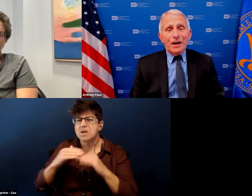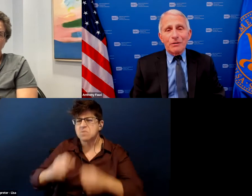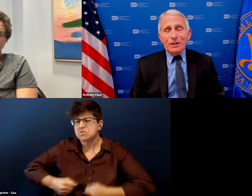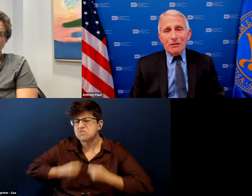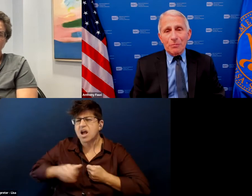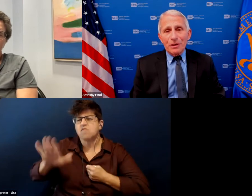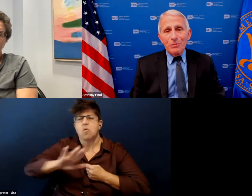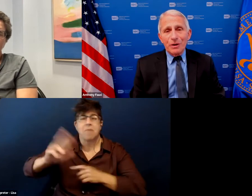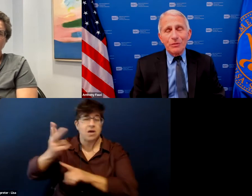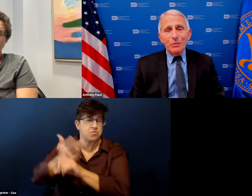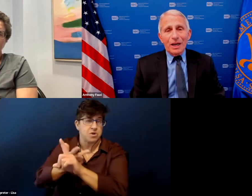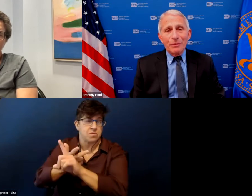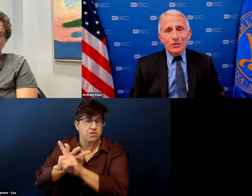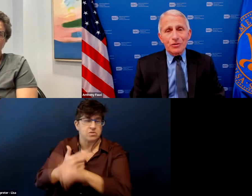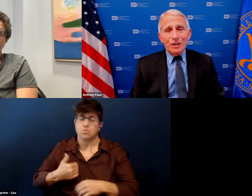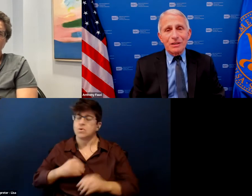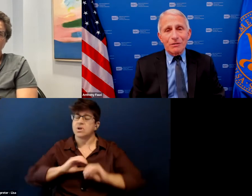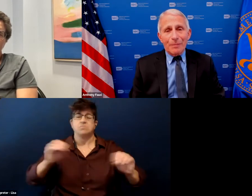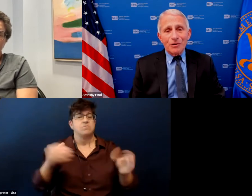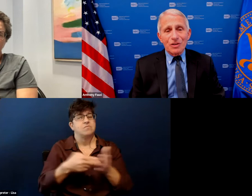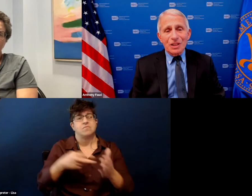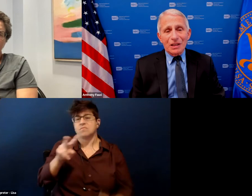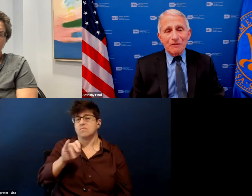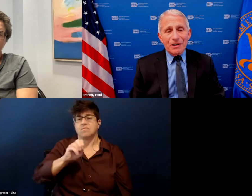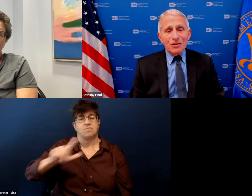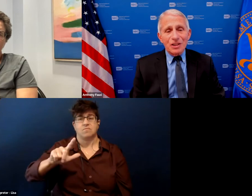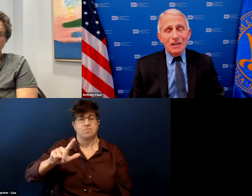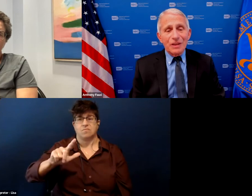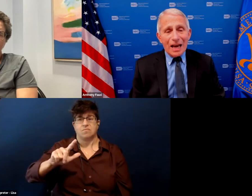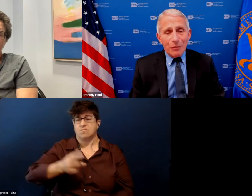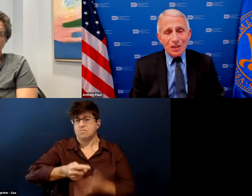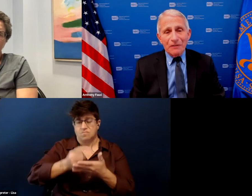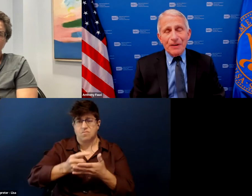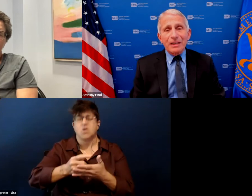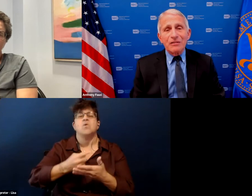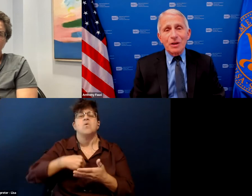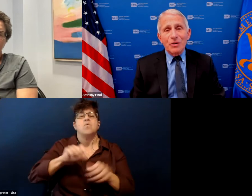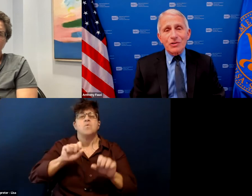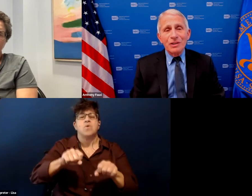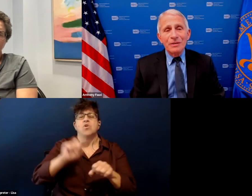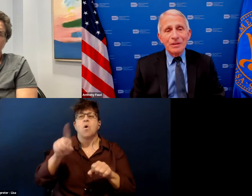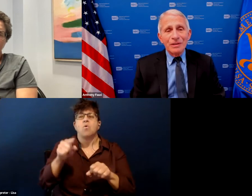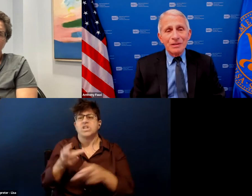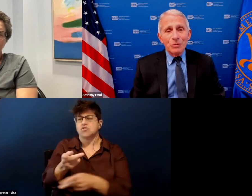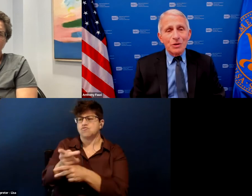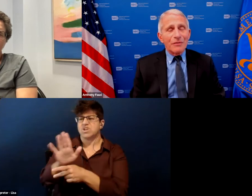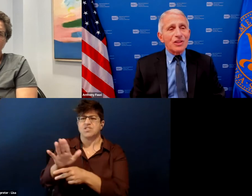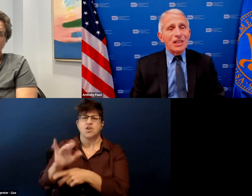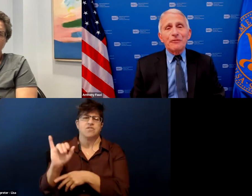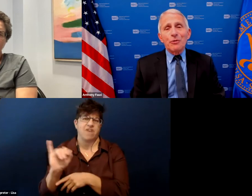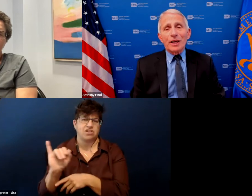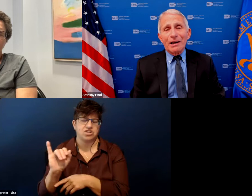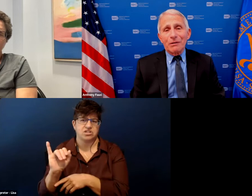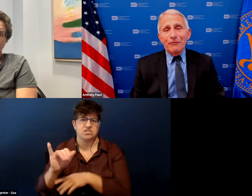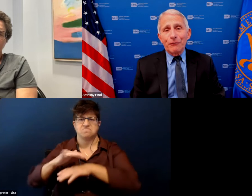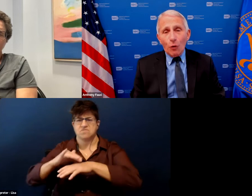antiviral therapies we only were able to treat their opportunistic infections and even that was ineffective because when you have a